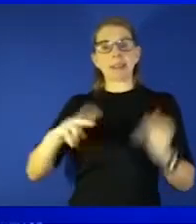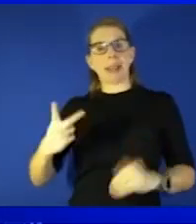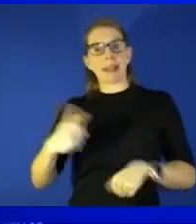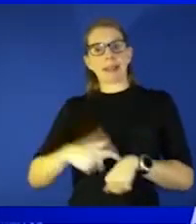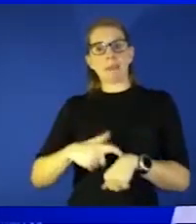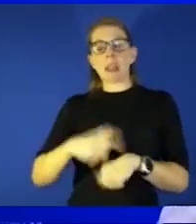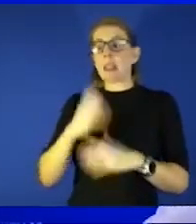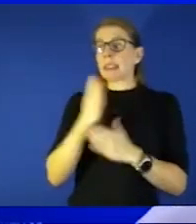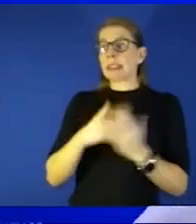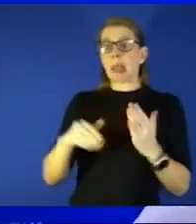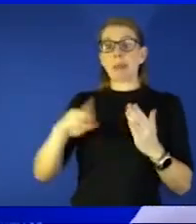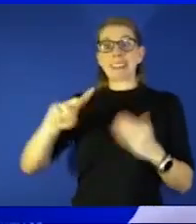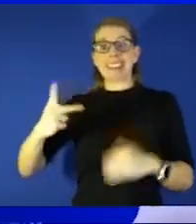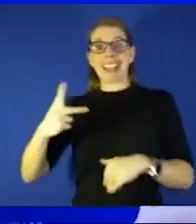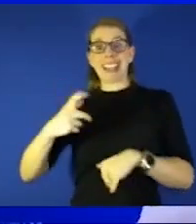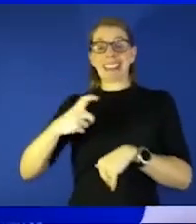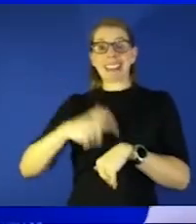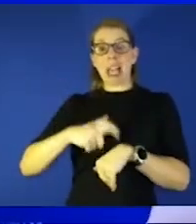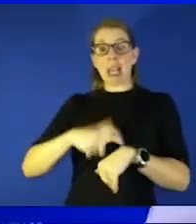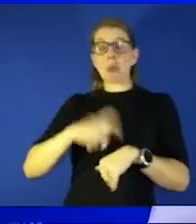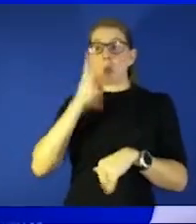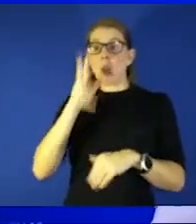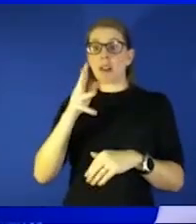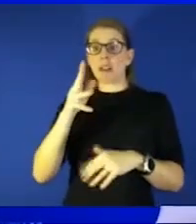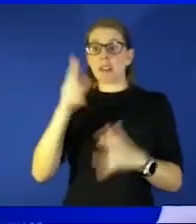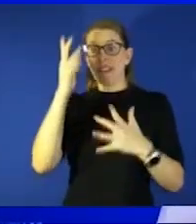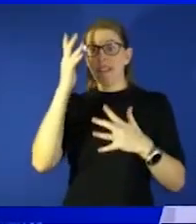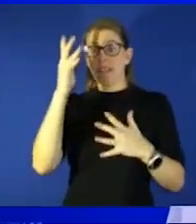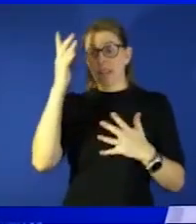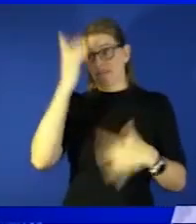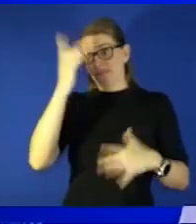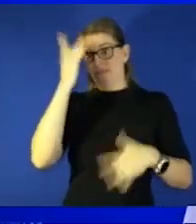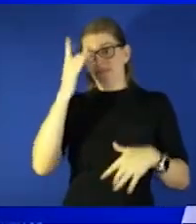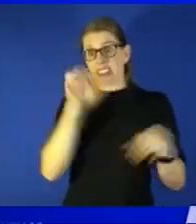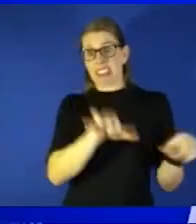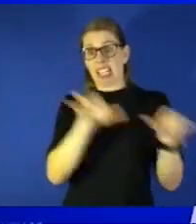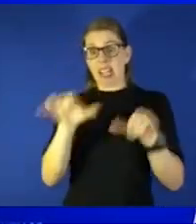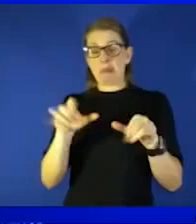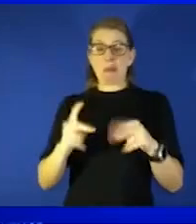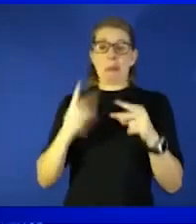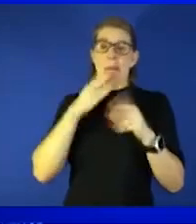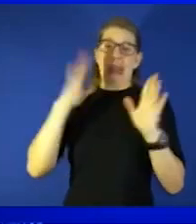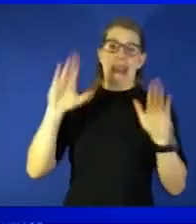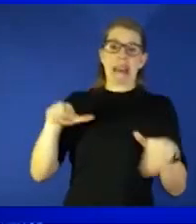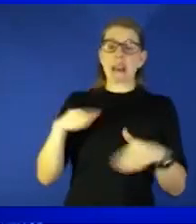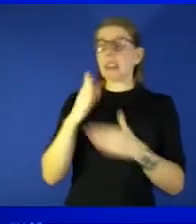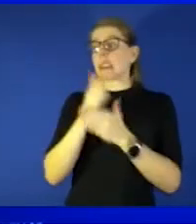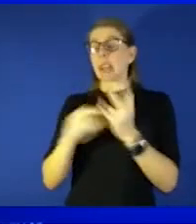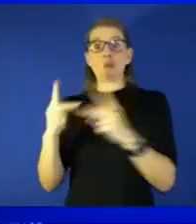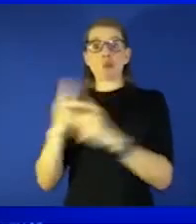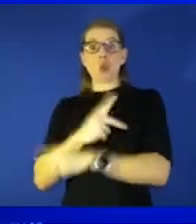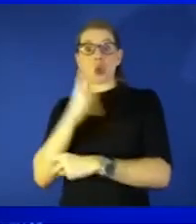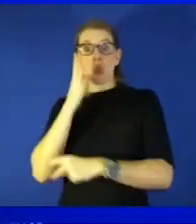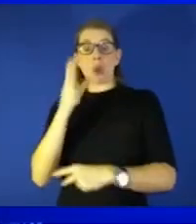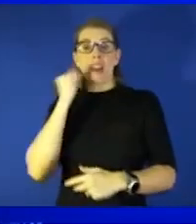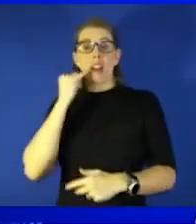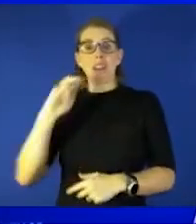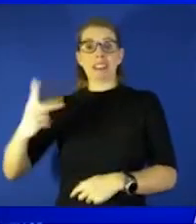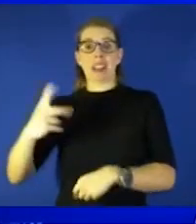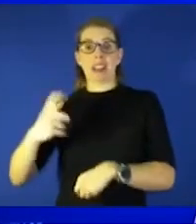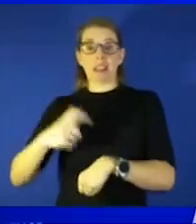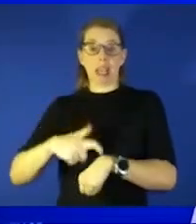the first infection and some people will have worse symptoms and worse outcomes and i think we saw that early report from that patient that died in texas